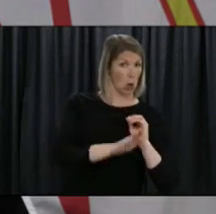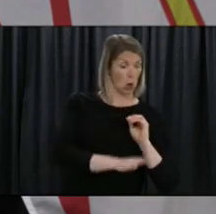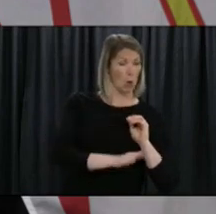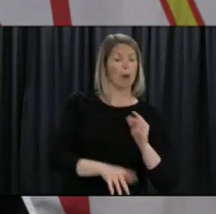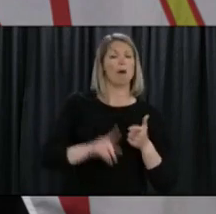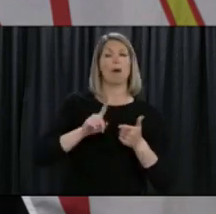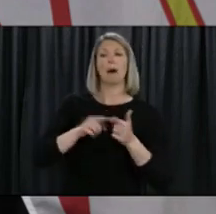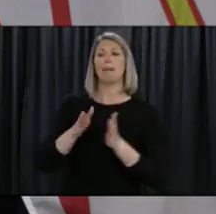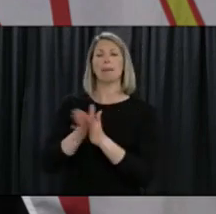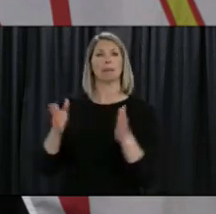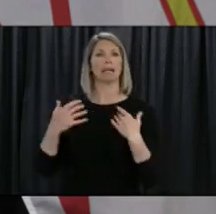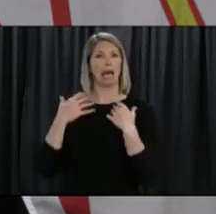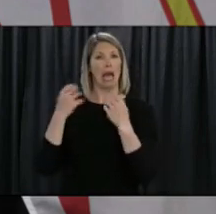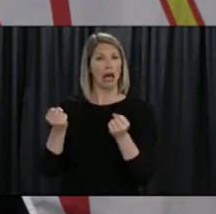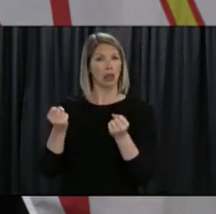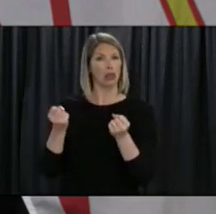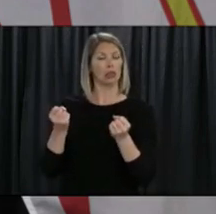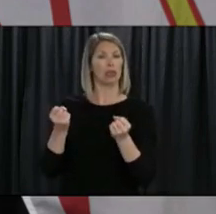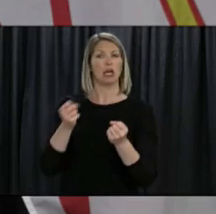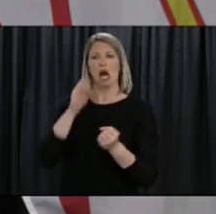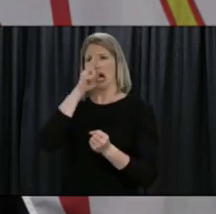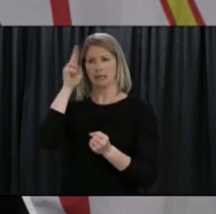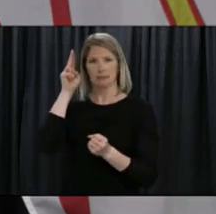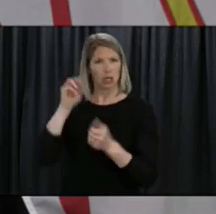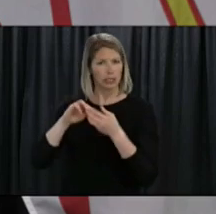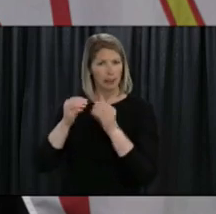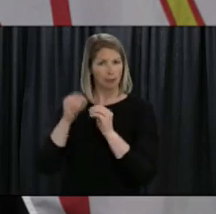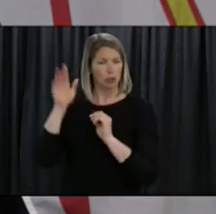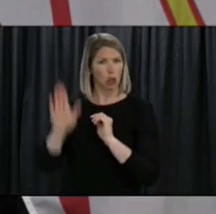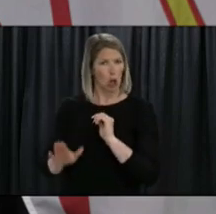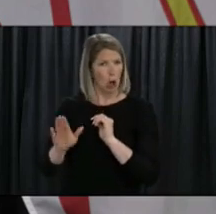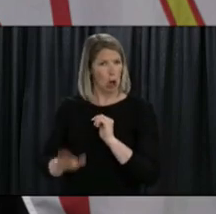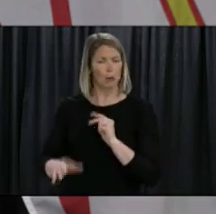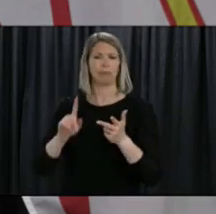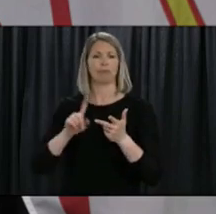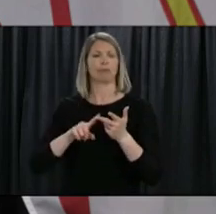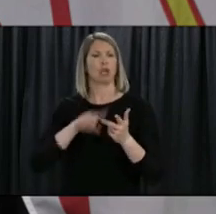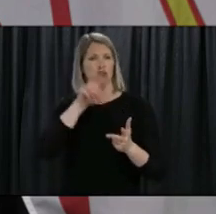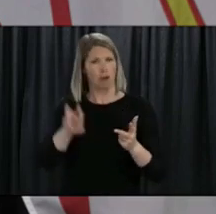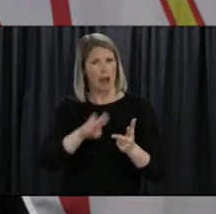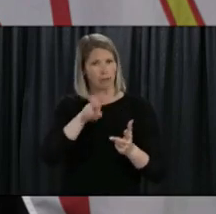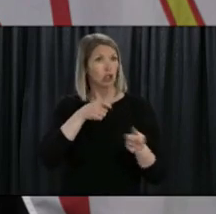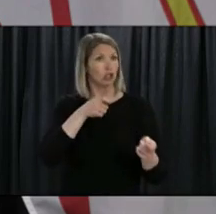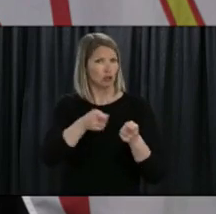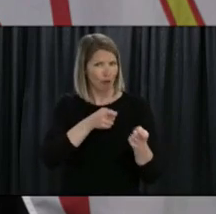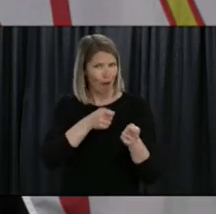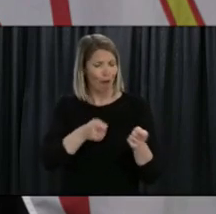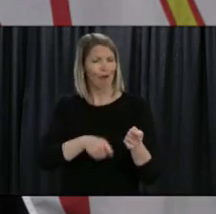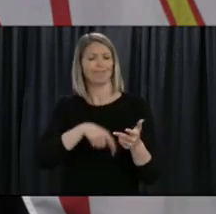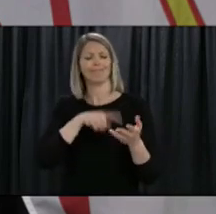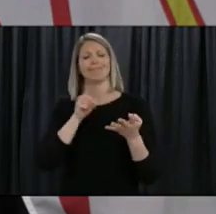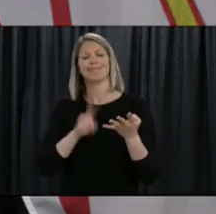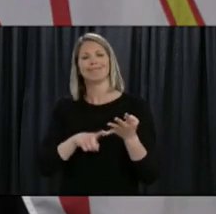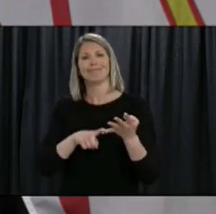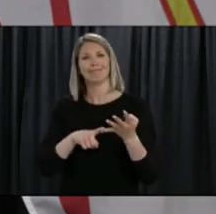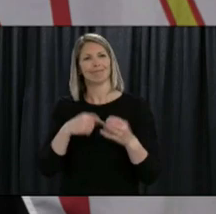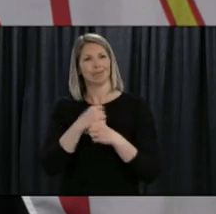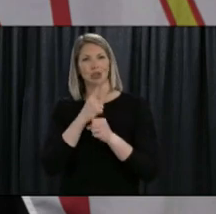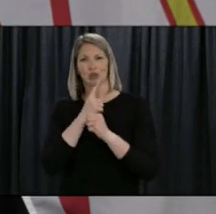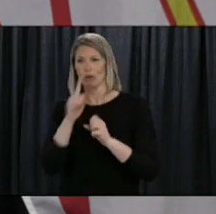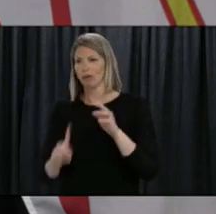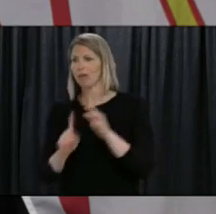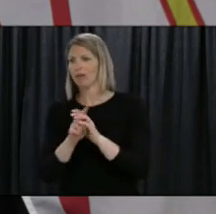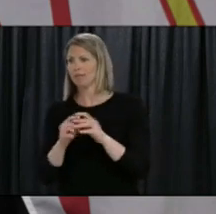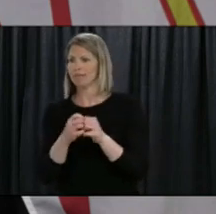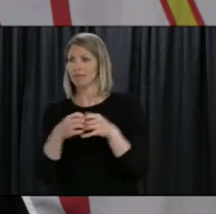in public health and in acute care that we had ways to control importation that we had ways to make sure that outbreaks